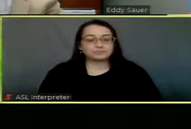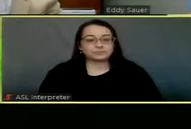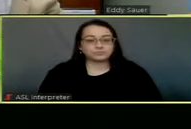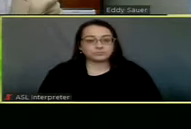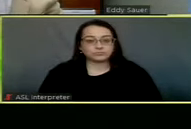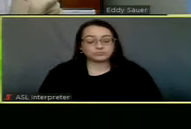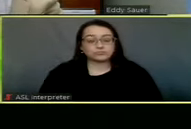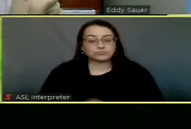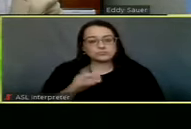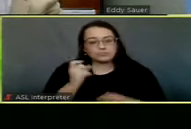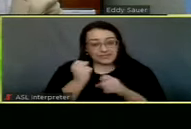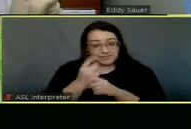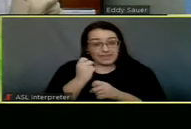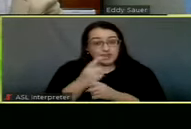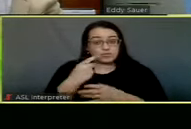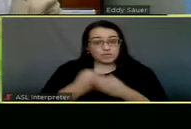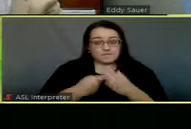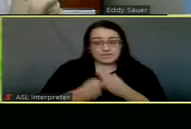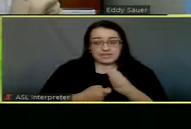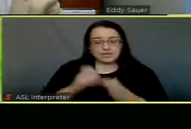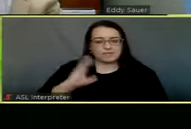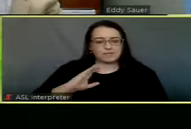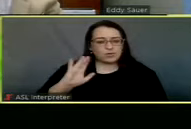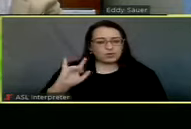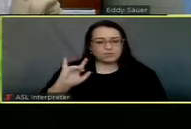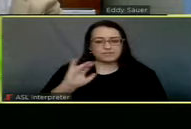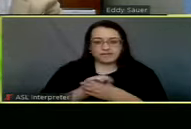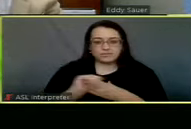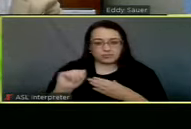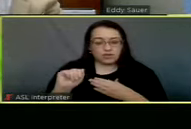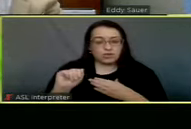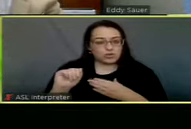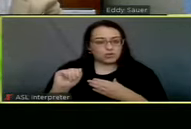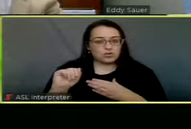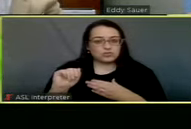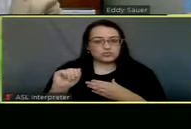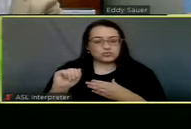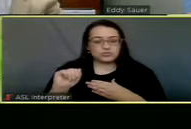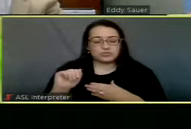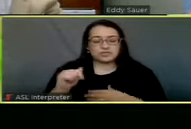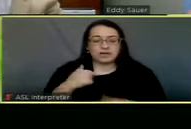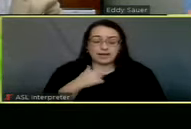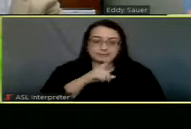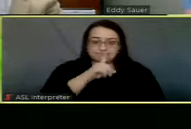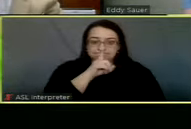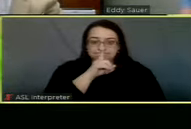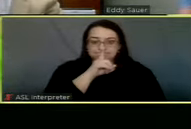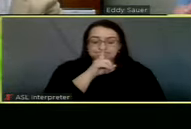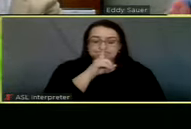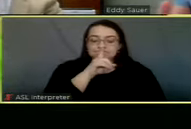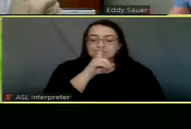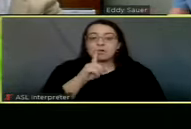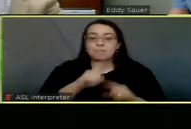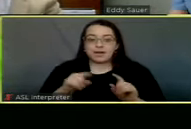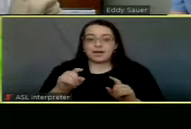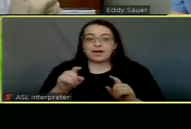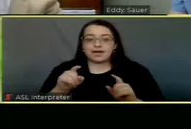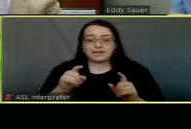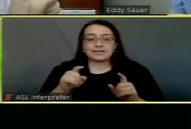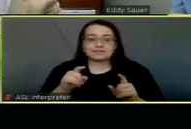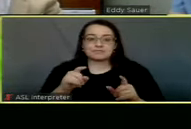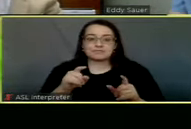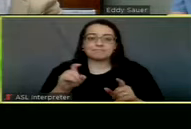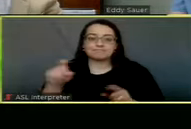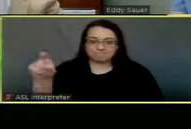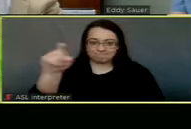annual fee started at $25 and, and I didn't say a word about it at all. But very quickly,